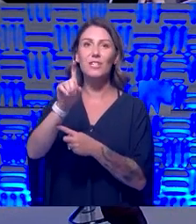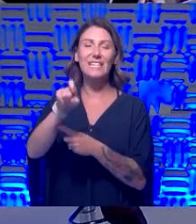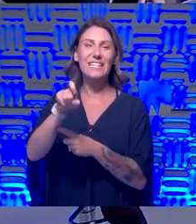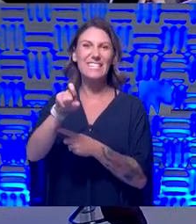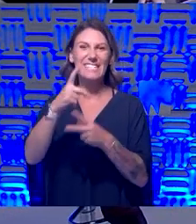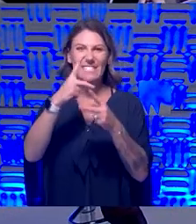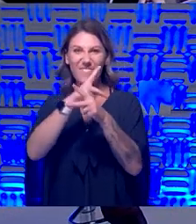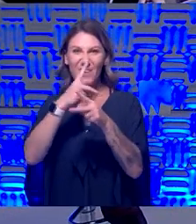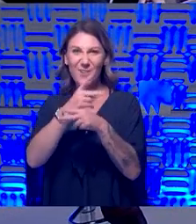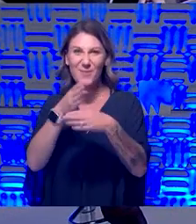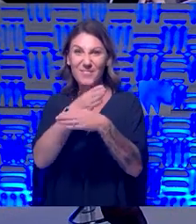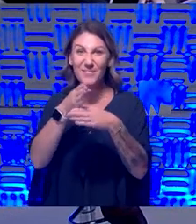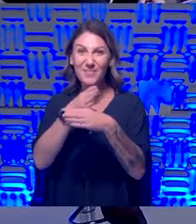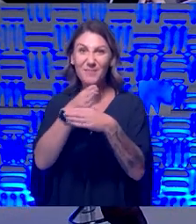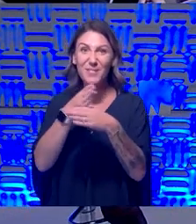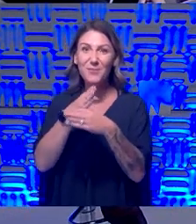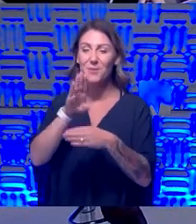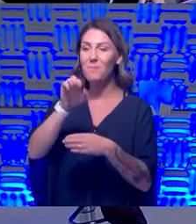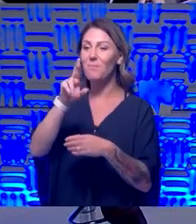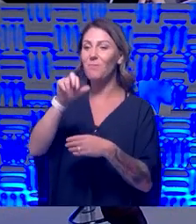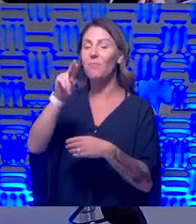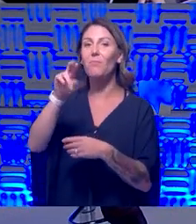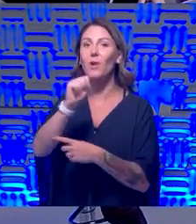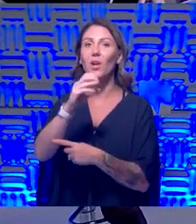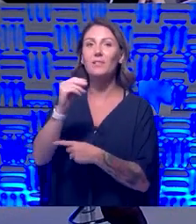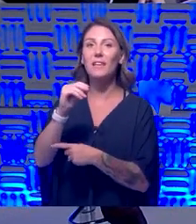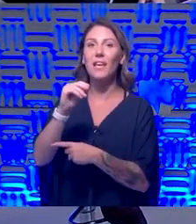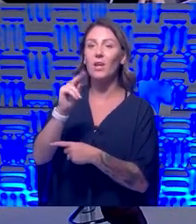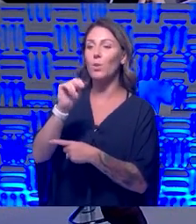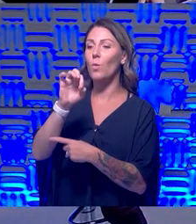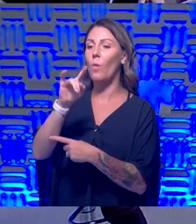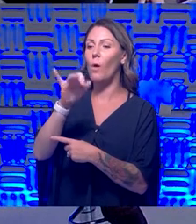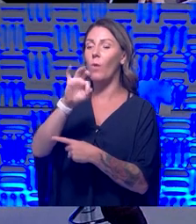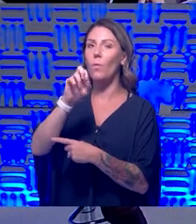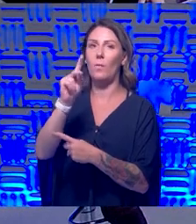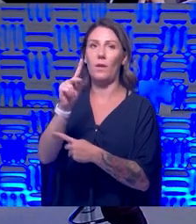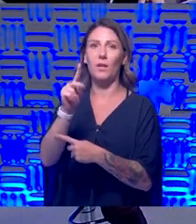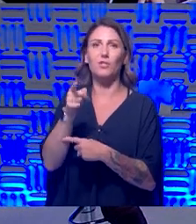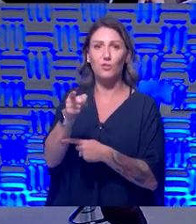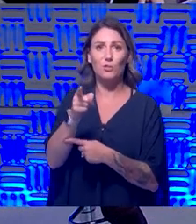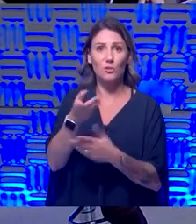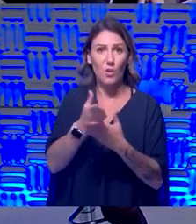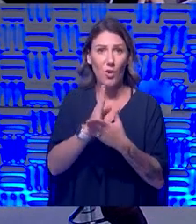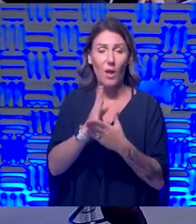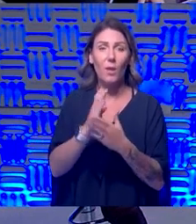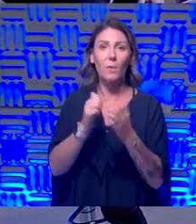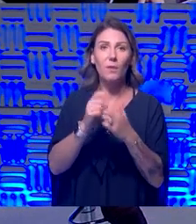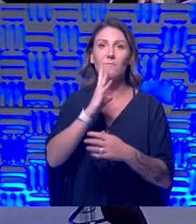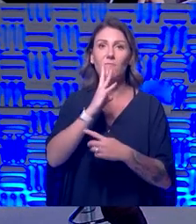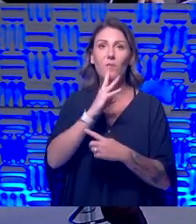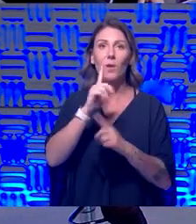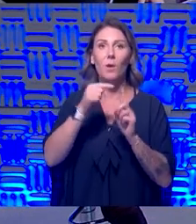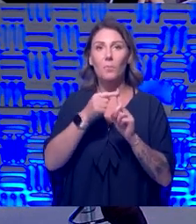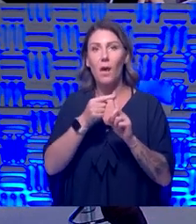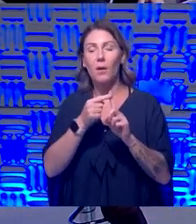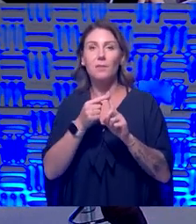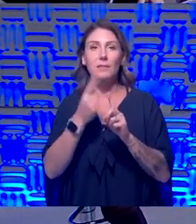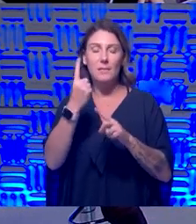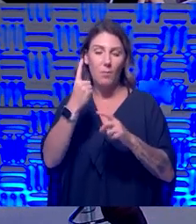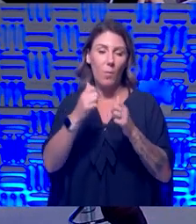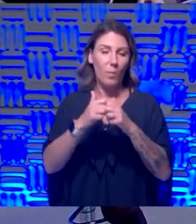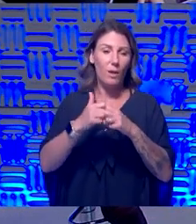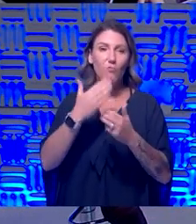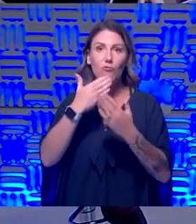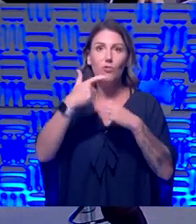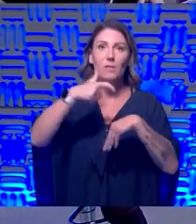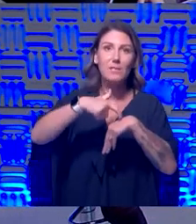Dr. Burns and Dr. Nawalnick. I think she's okay with talking, you know, to someone about times, good times, and what do